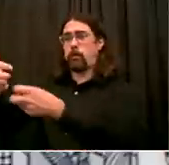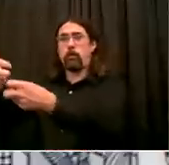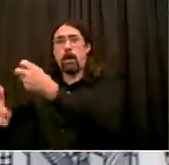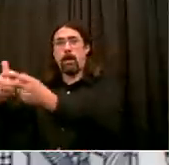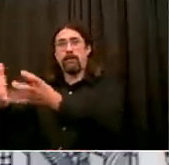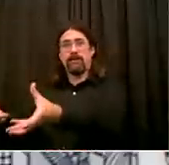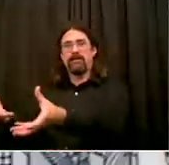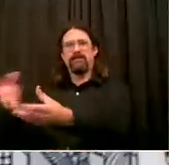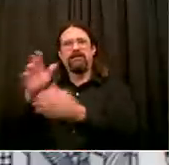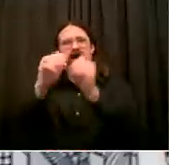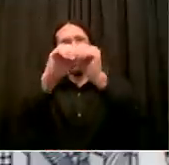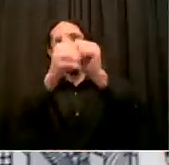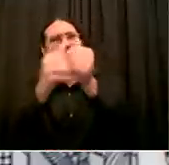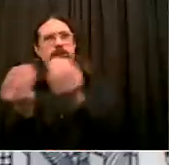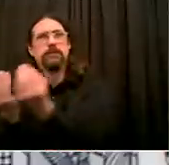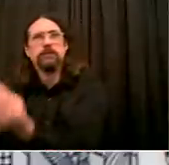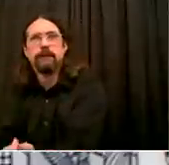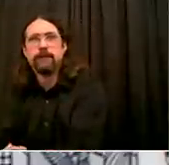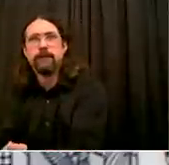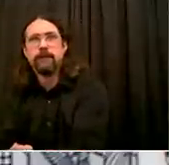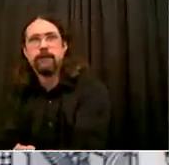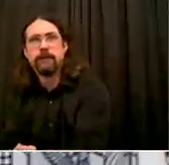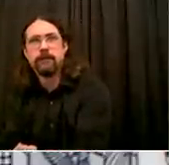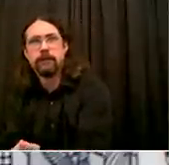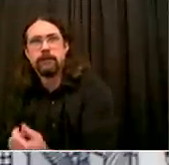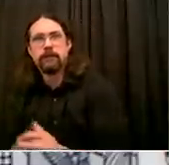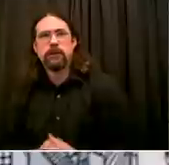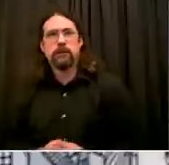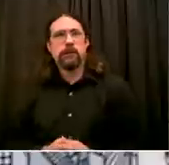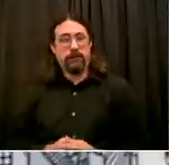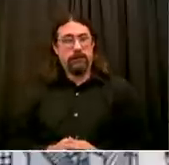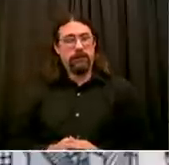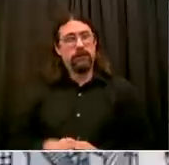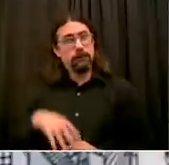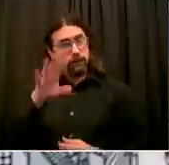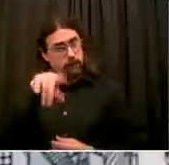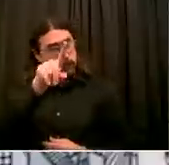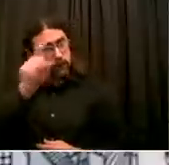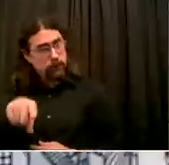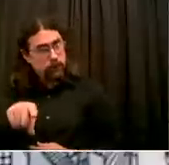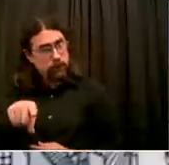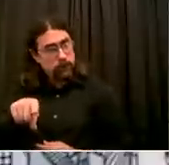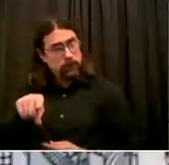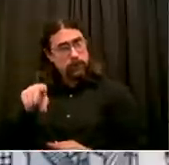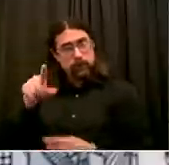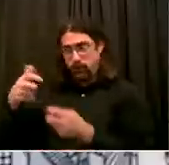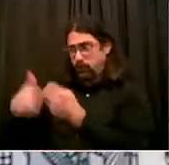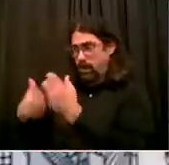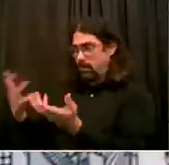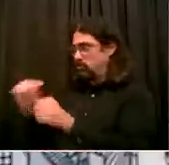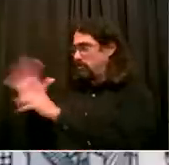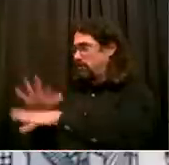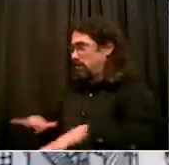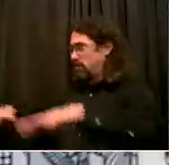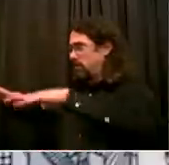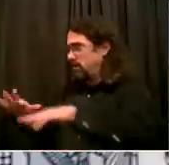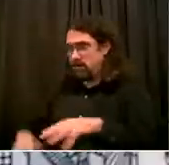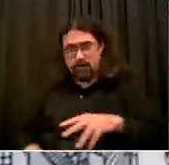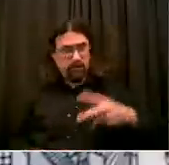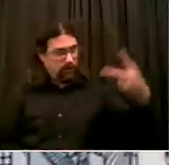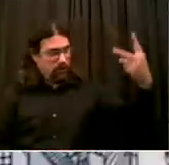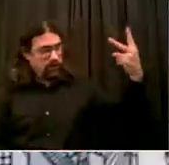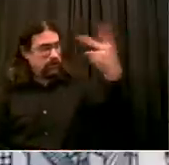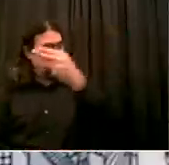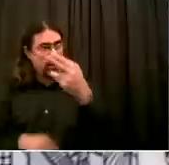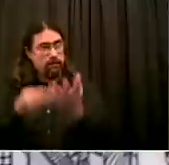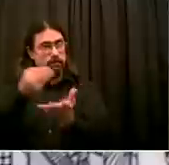All right. Thank you. And then a separate question regarding the Board of Elections. You've been very critical of them and said just now that you wish it was run by